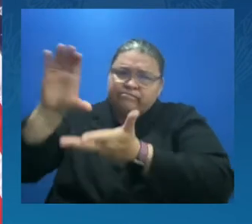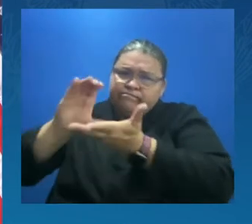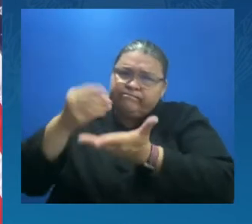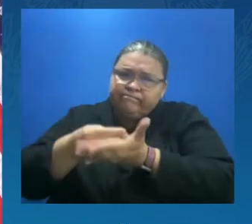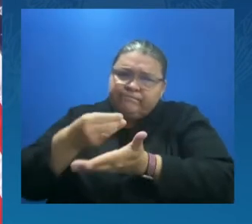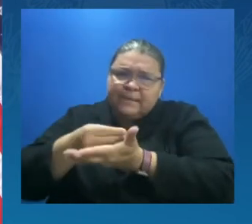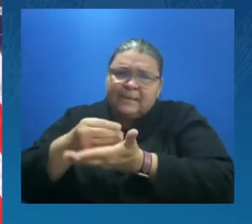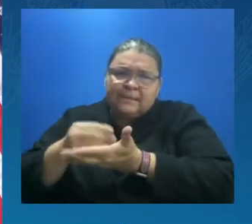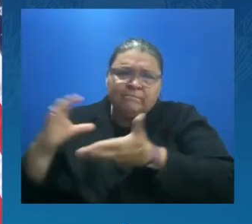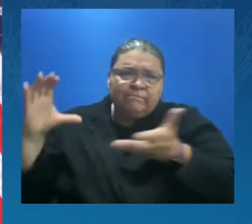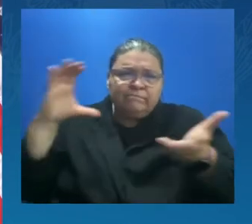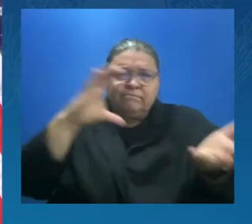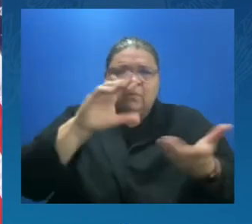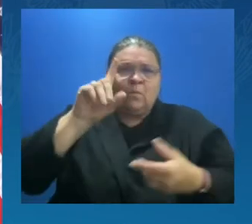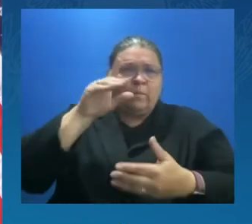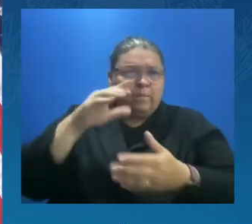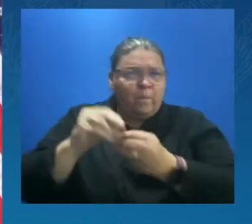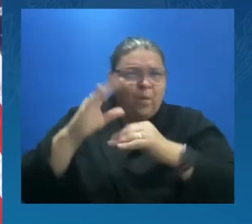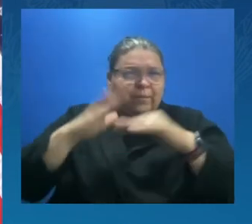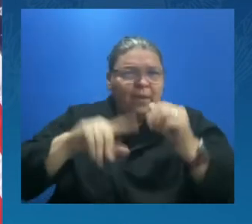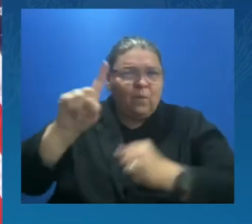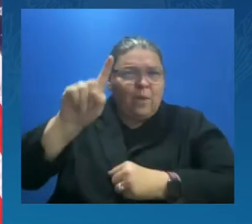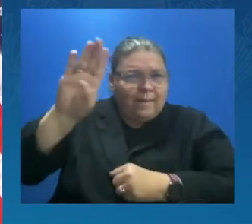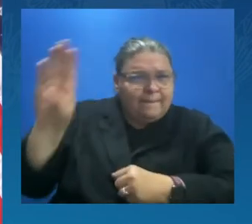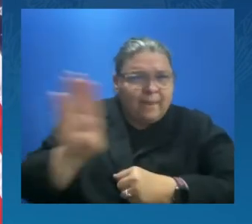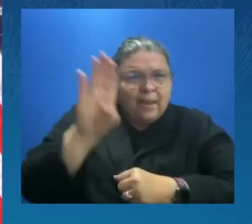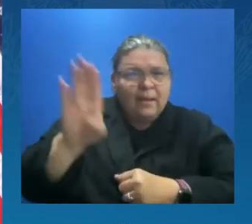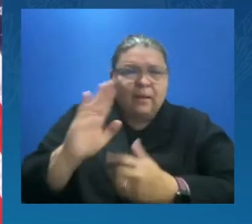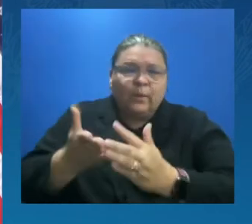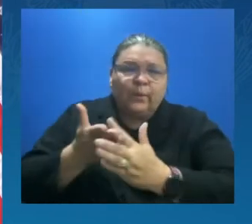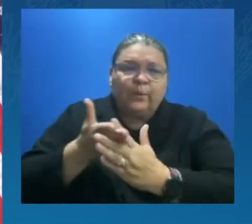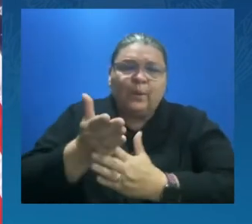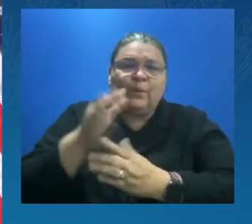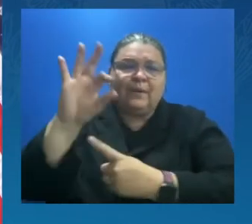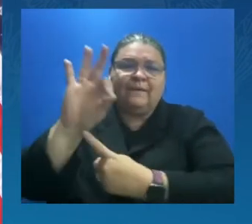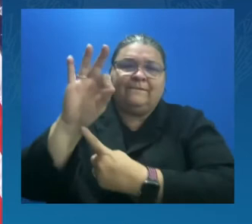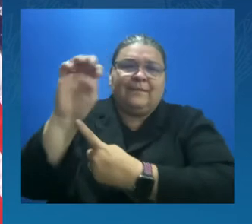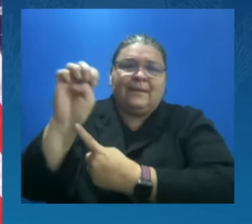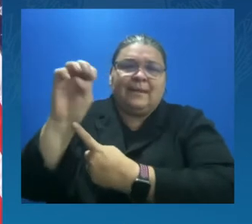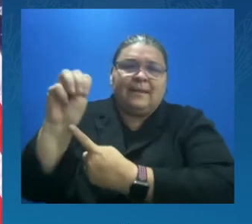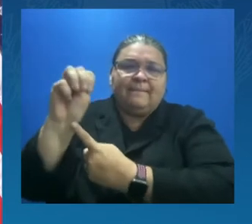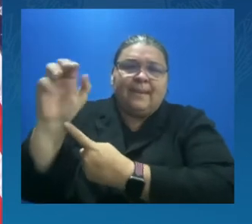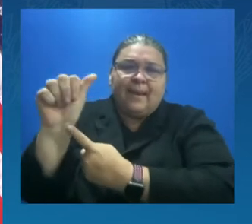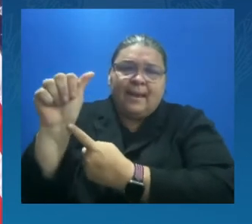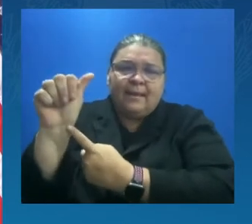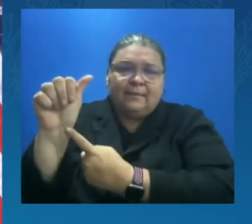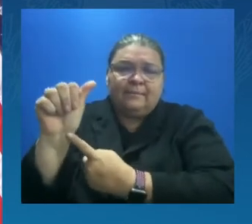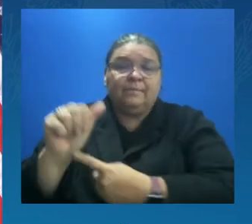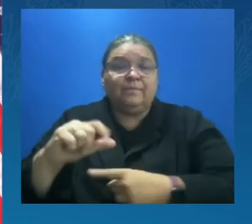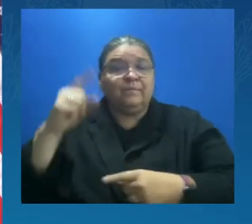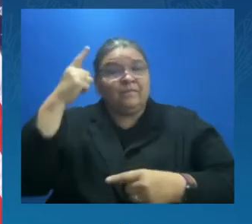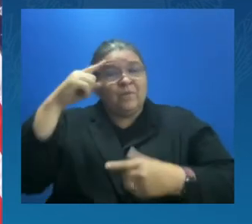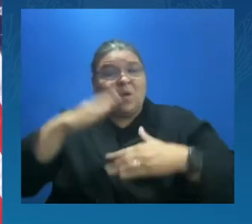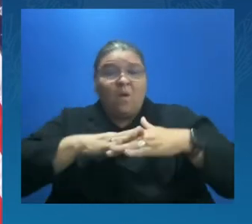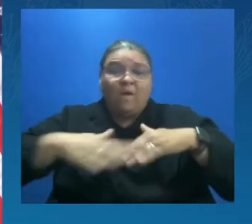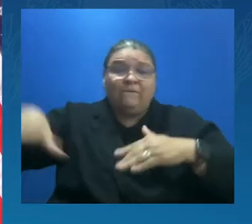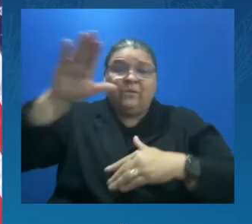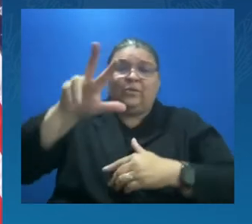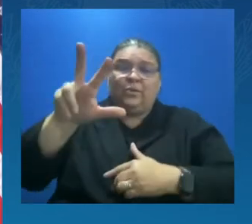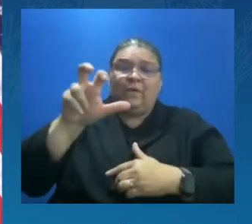climate resilient projects in 343 cities, towns, and counties around our nation.